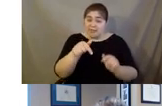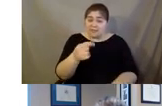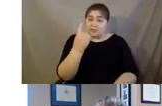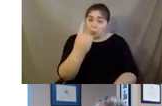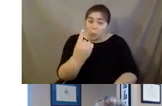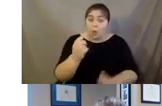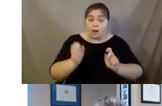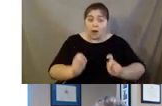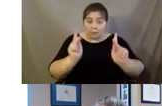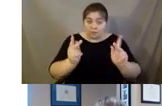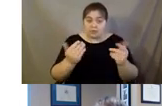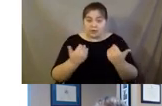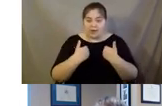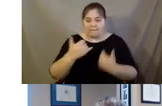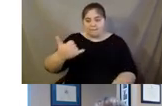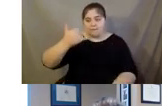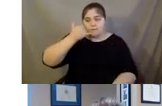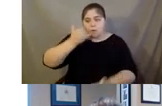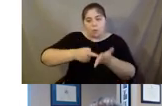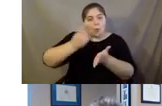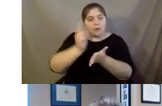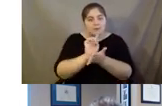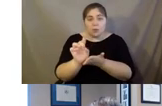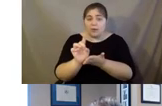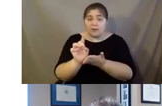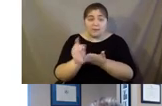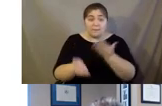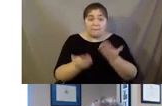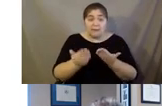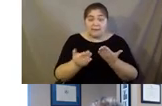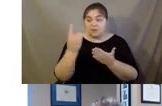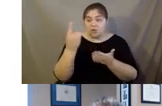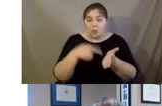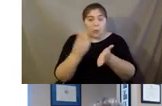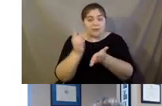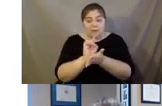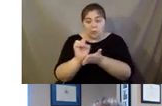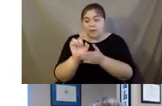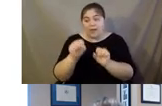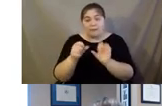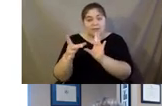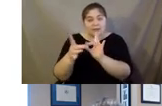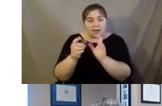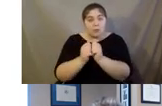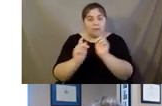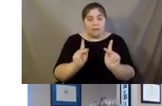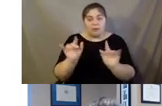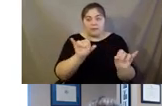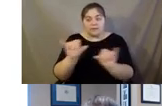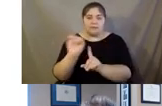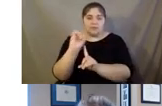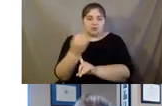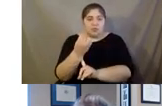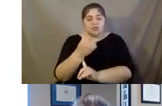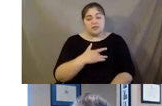opportunity to have that phone call once a week. It's the one time they might actually really be connecting with people in similar situations and feeling less